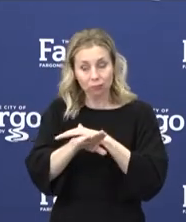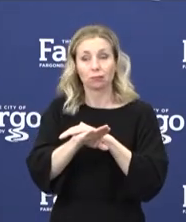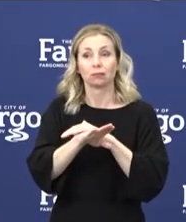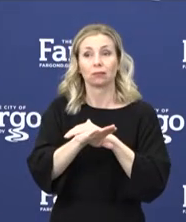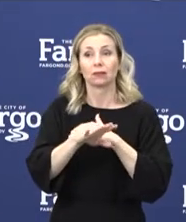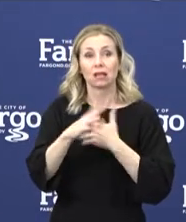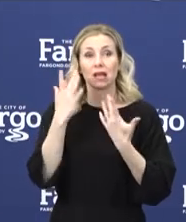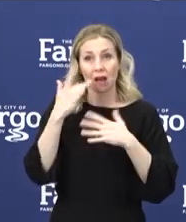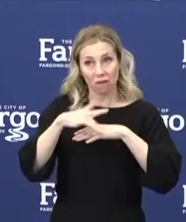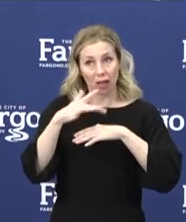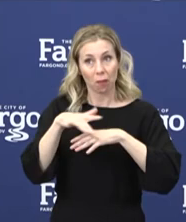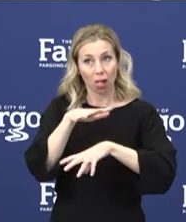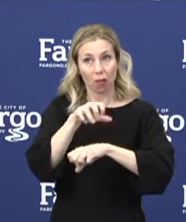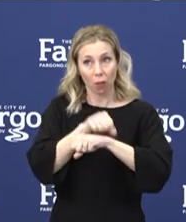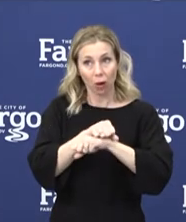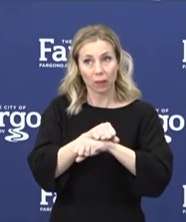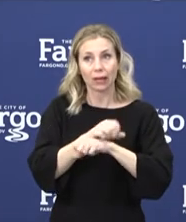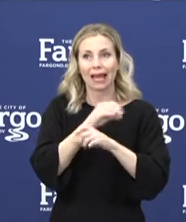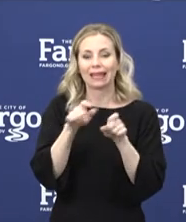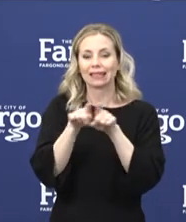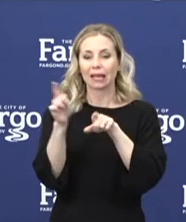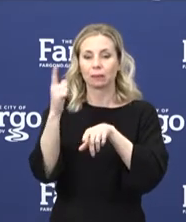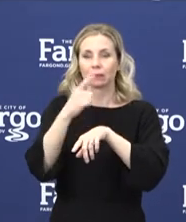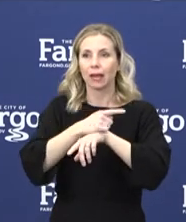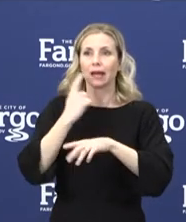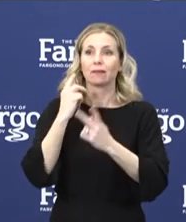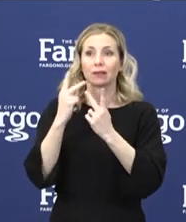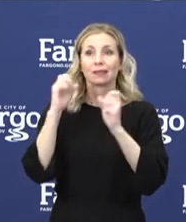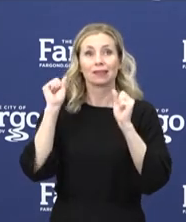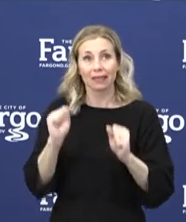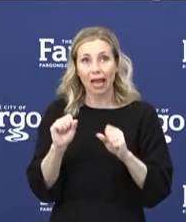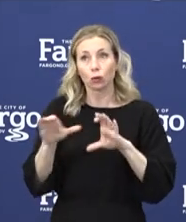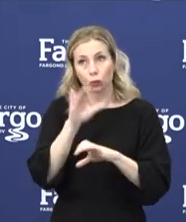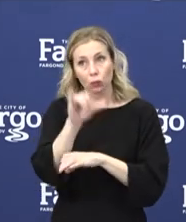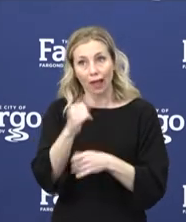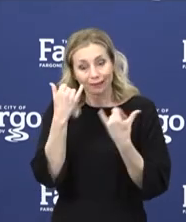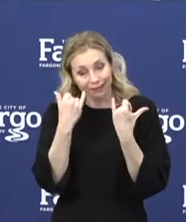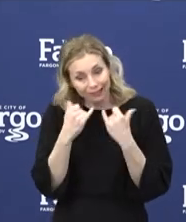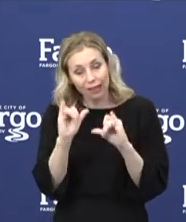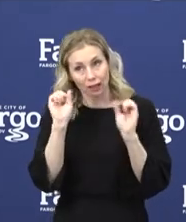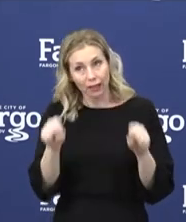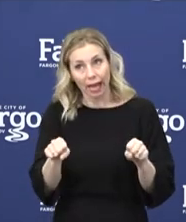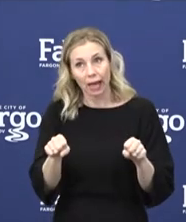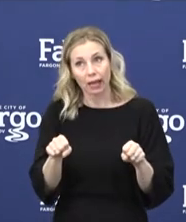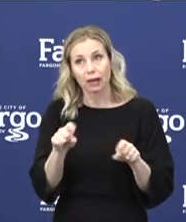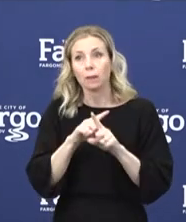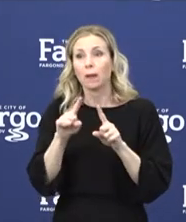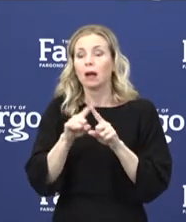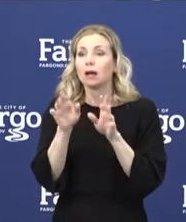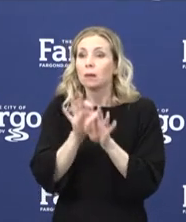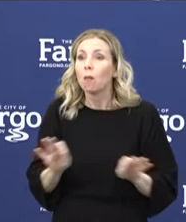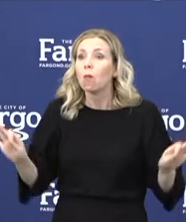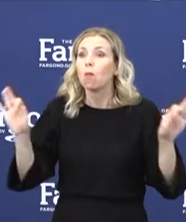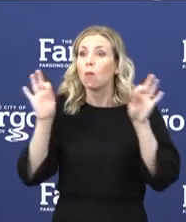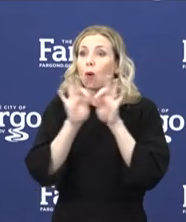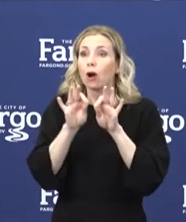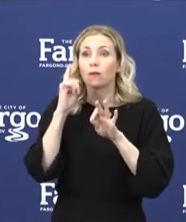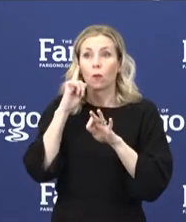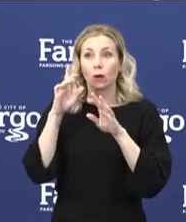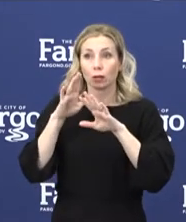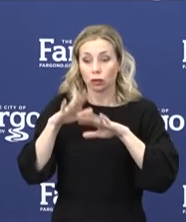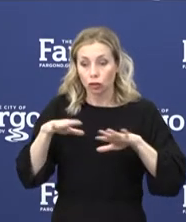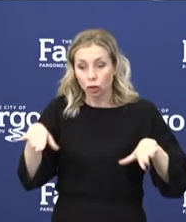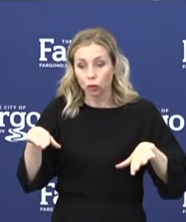and same-day visits and can be accommodated. It's vitally important for children and others to keep up with